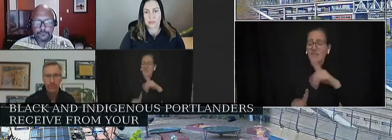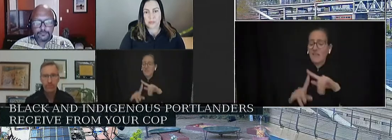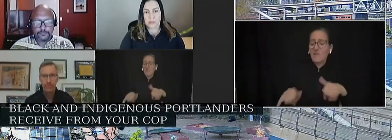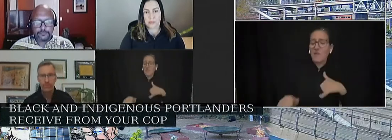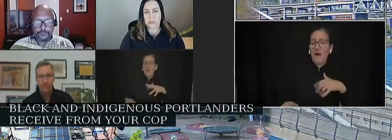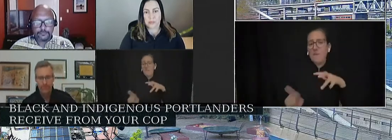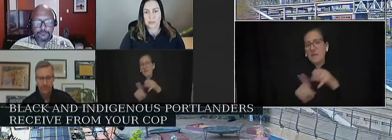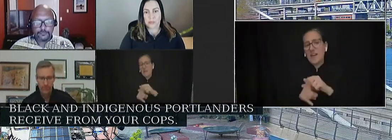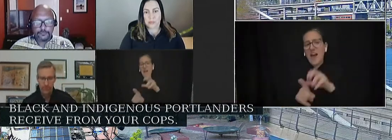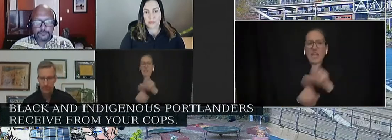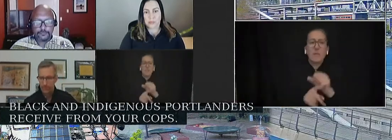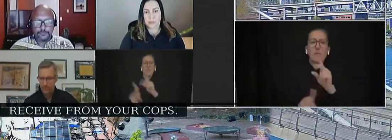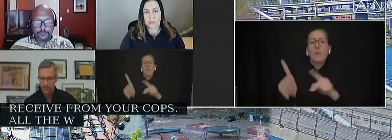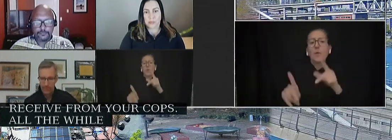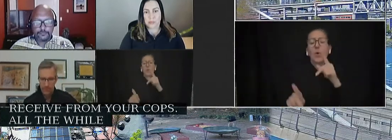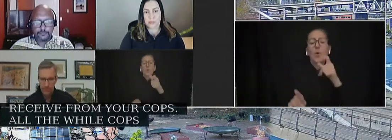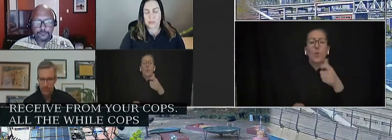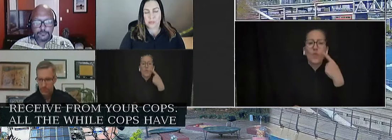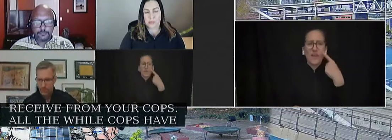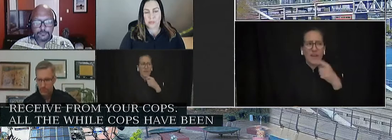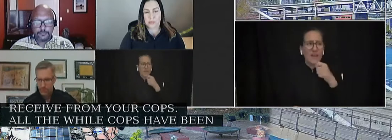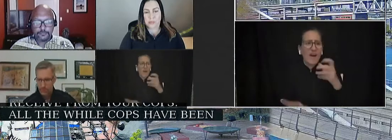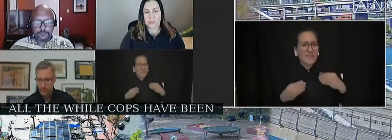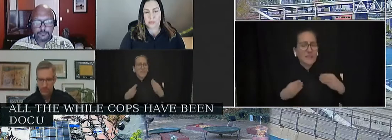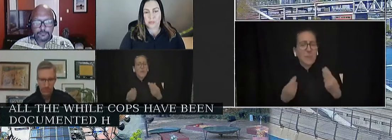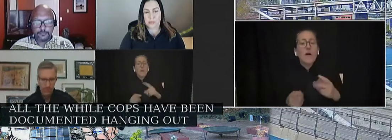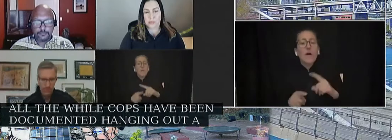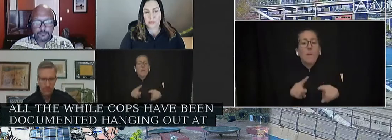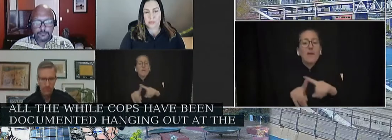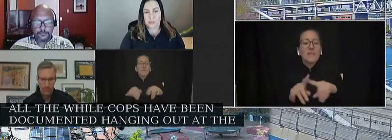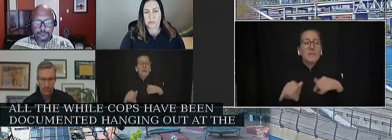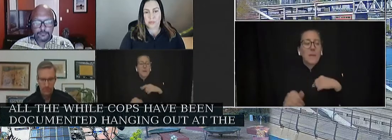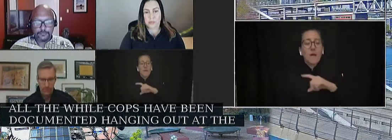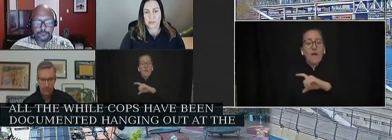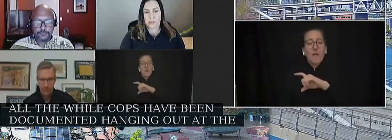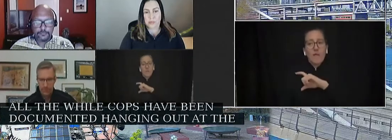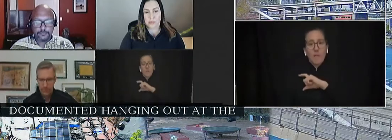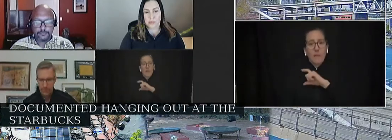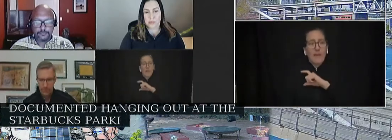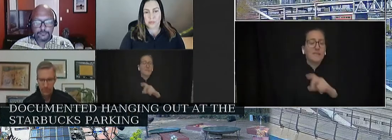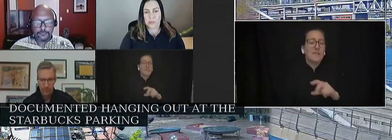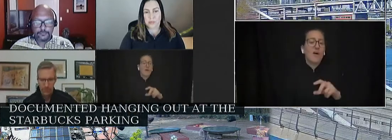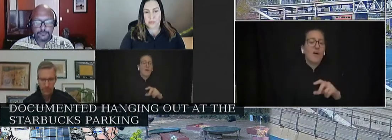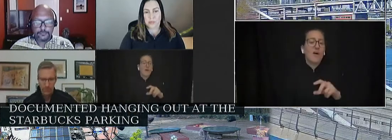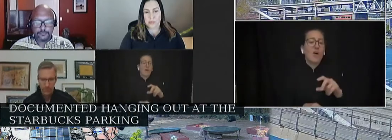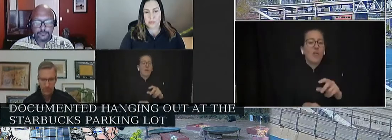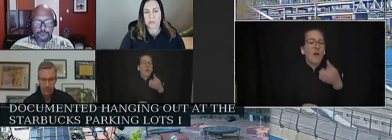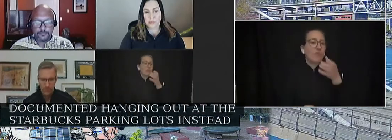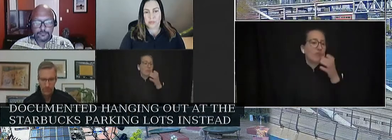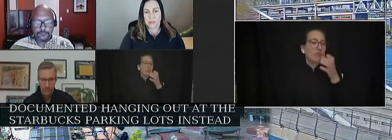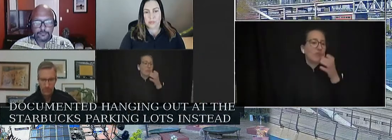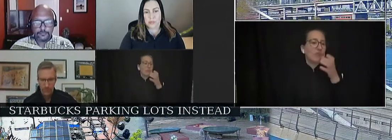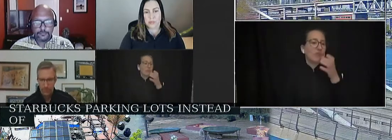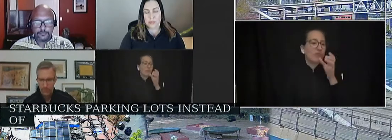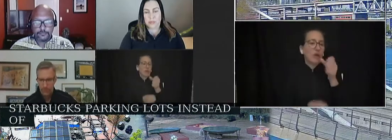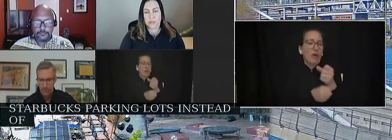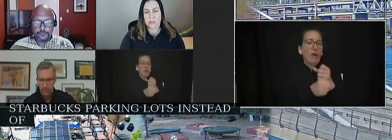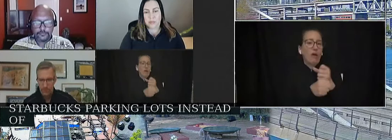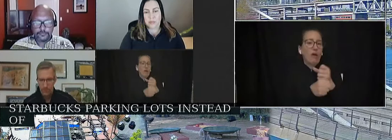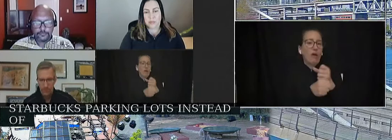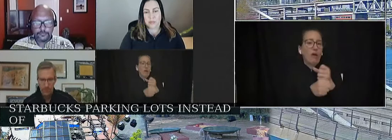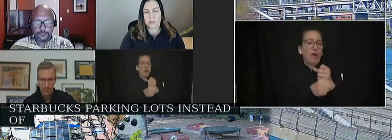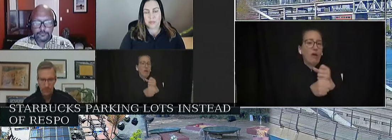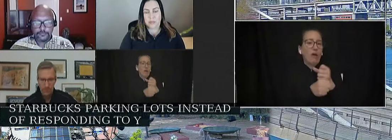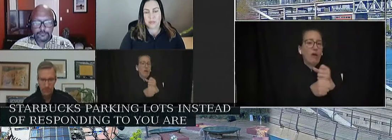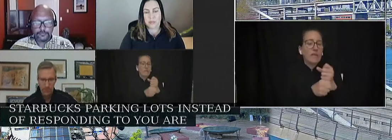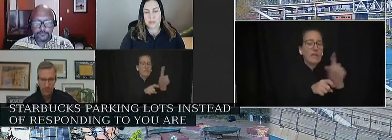All the while, cops have been documented hanging out in Starbucks parking lots instead of responding to urgent 911 calls by the Mercury. But you have the audacity